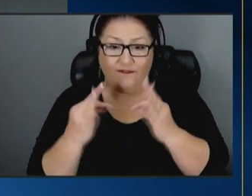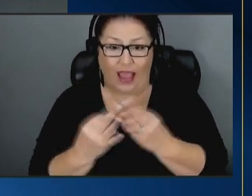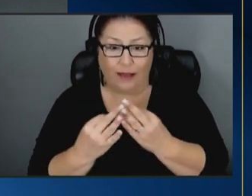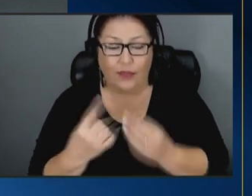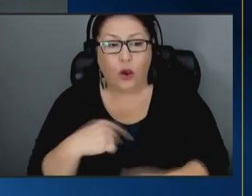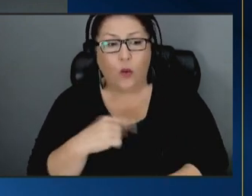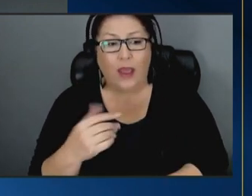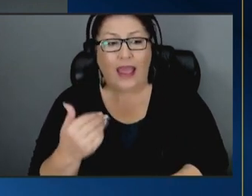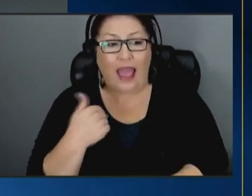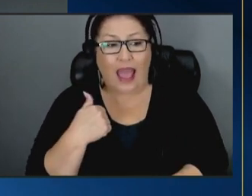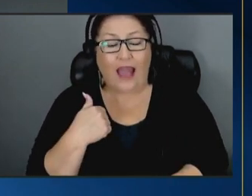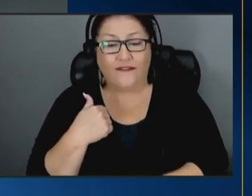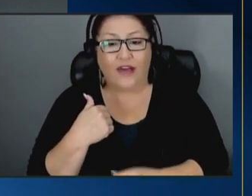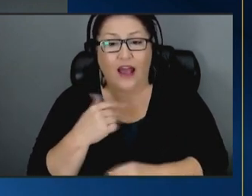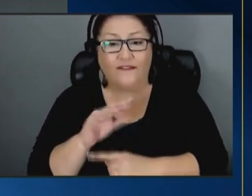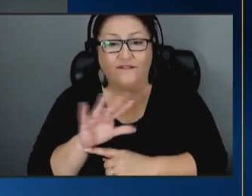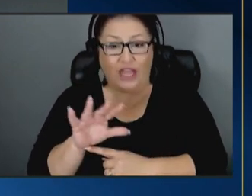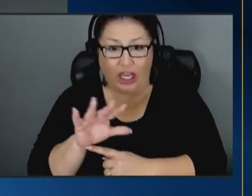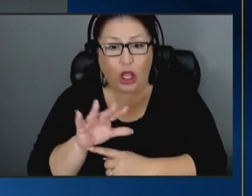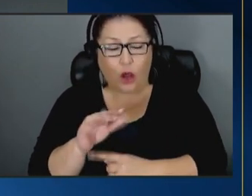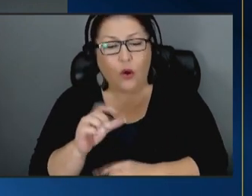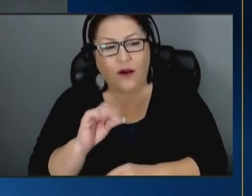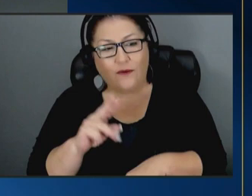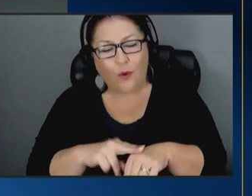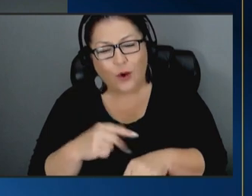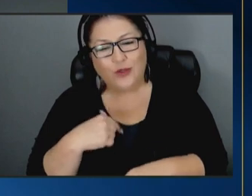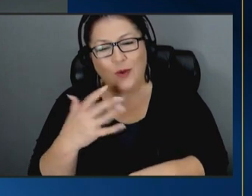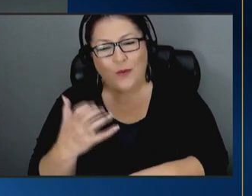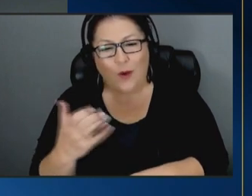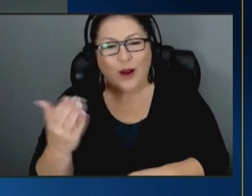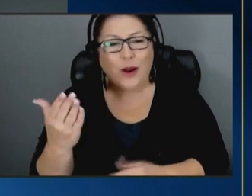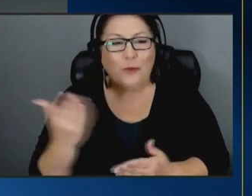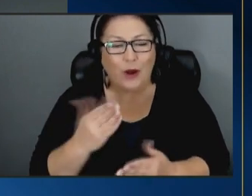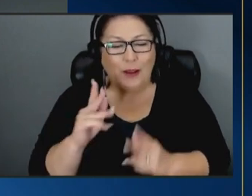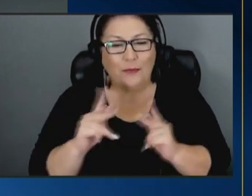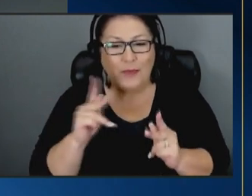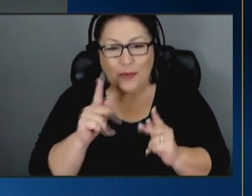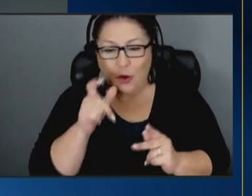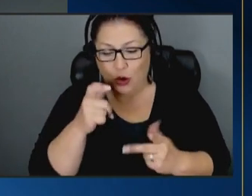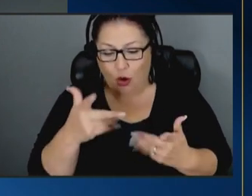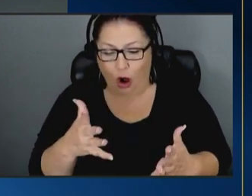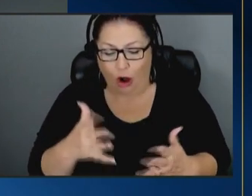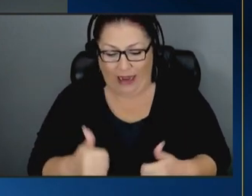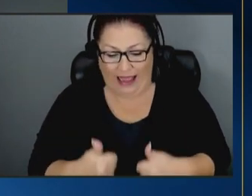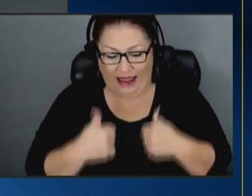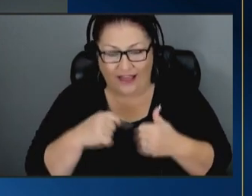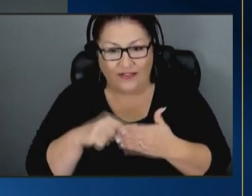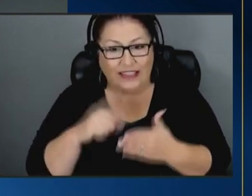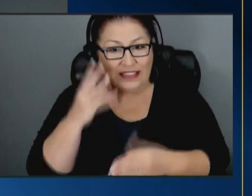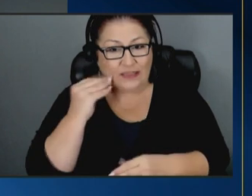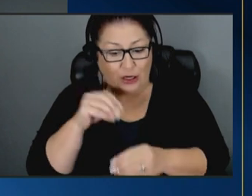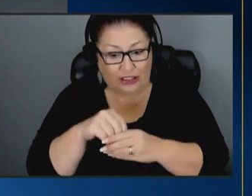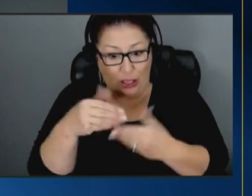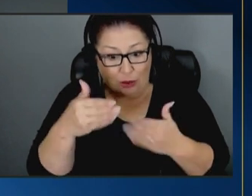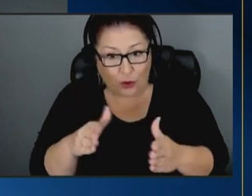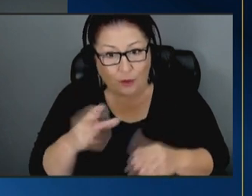video of course we wanted to bring voices of people with lived experience in the room and had some